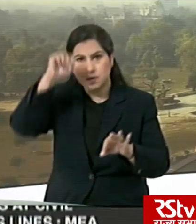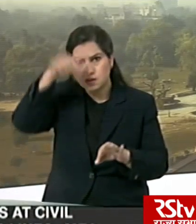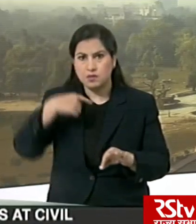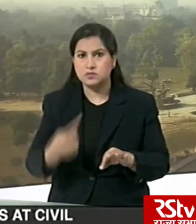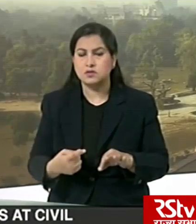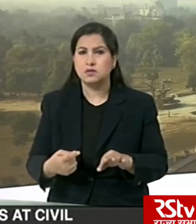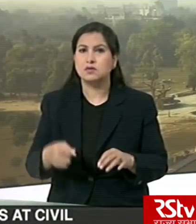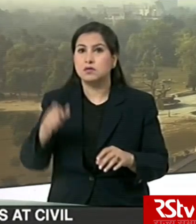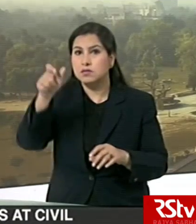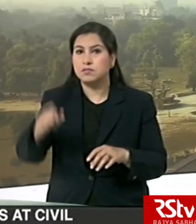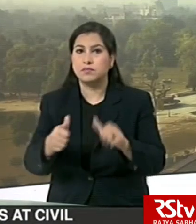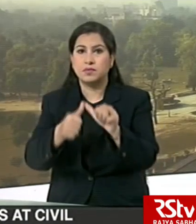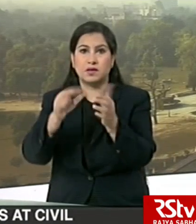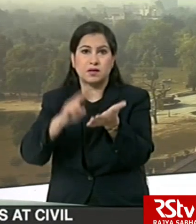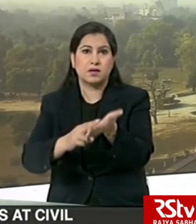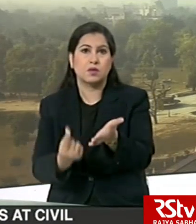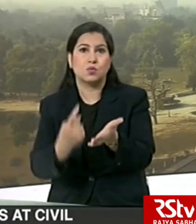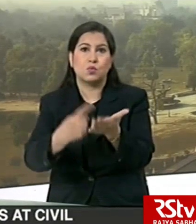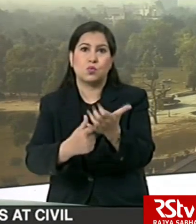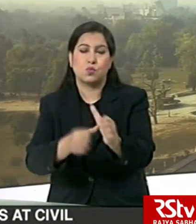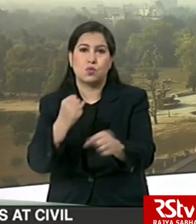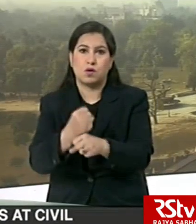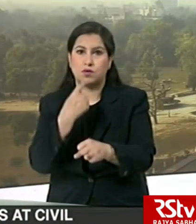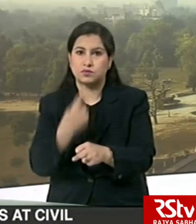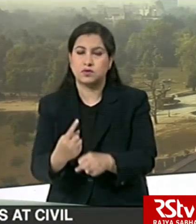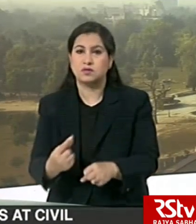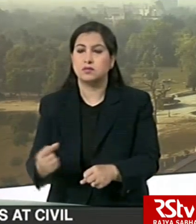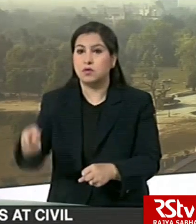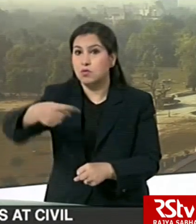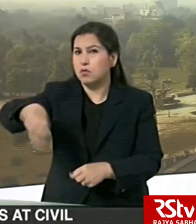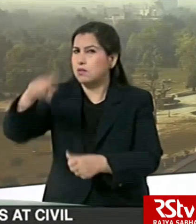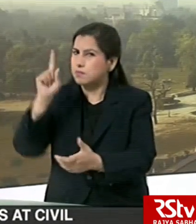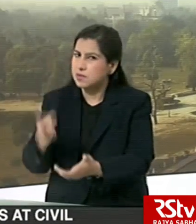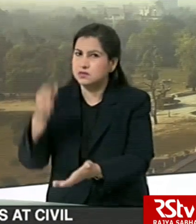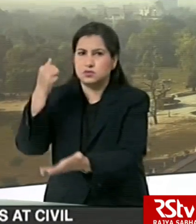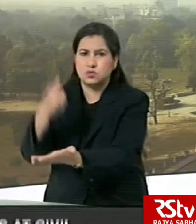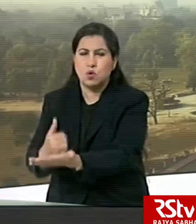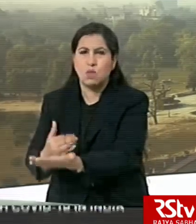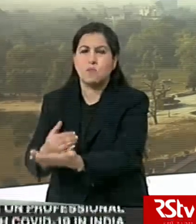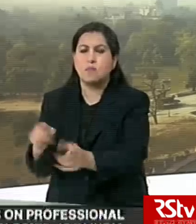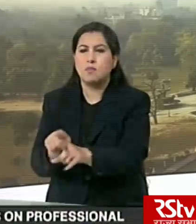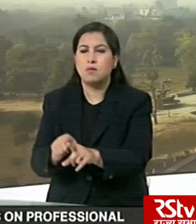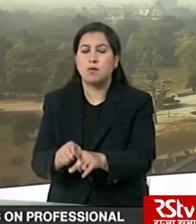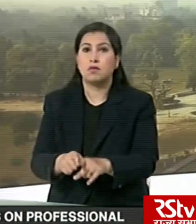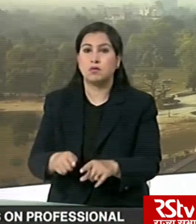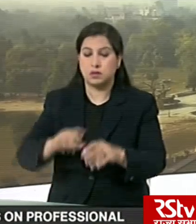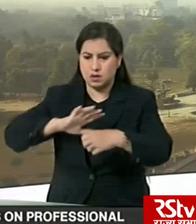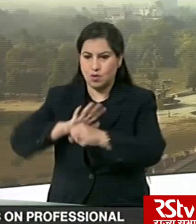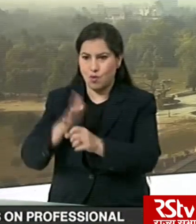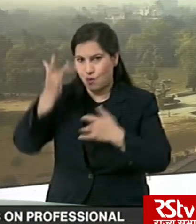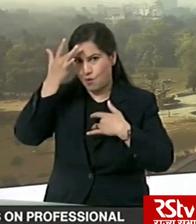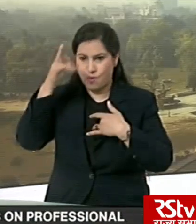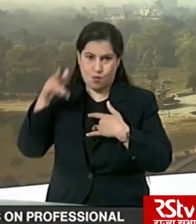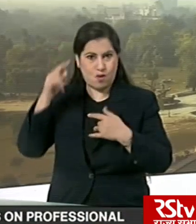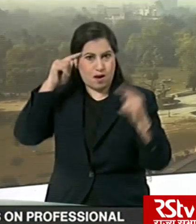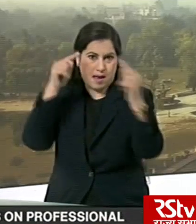the official spokesperson Anurag Shrivastav said that the commission must stop adding religious color to India's national goal of